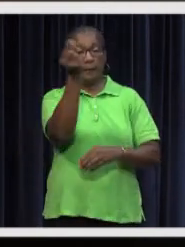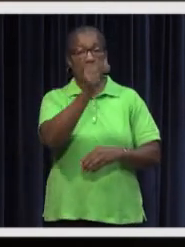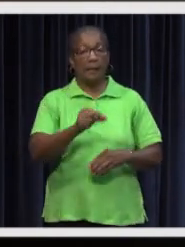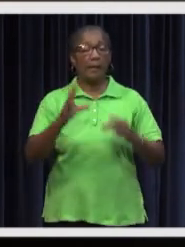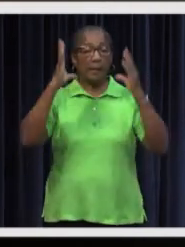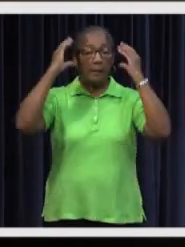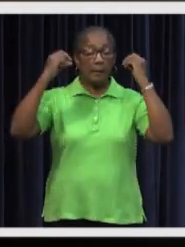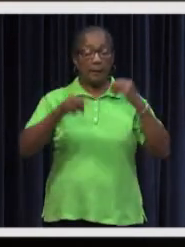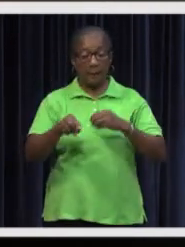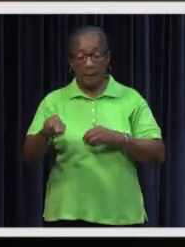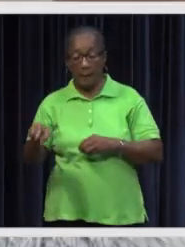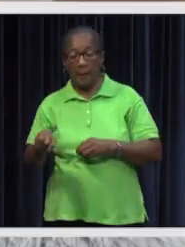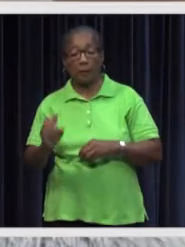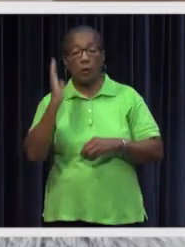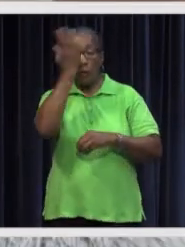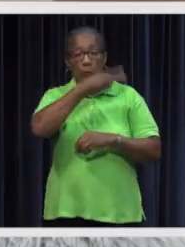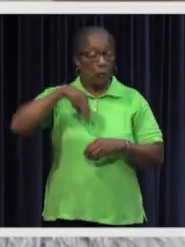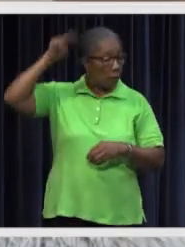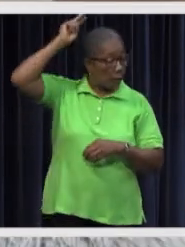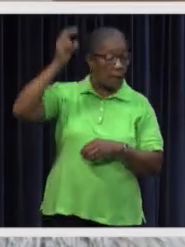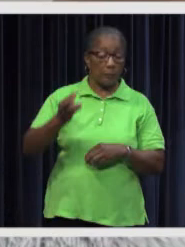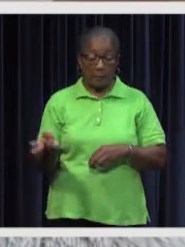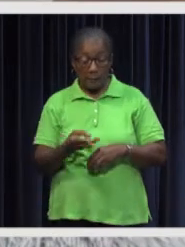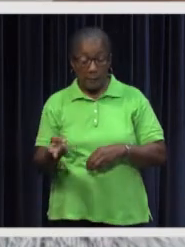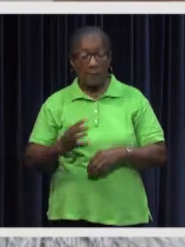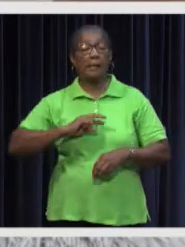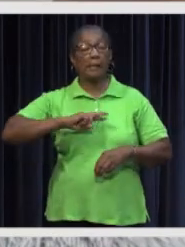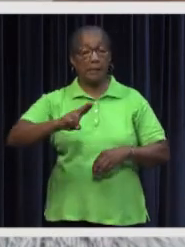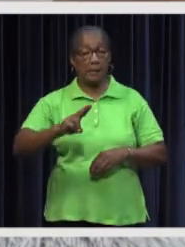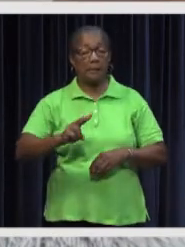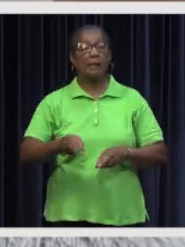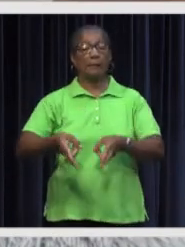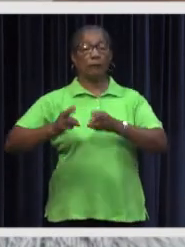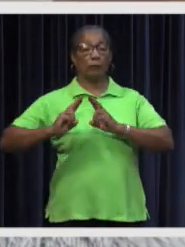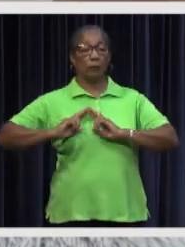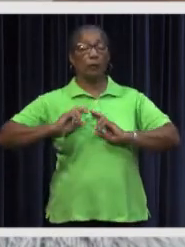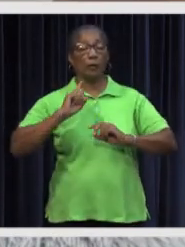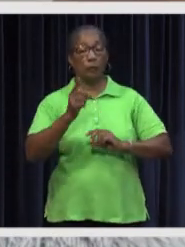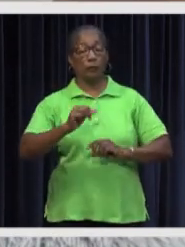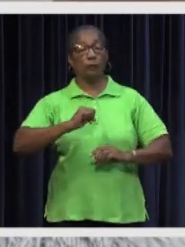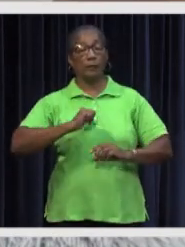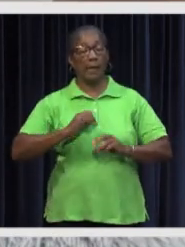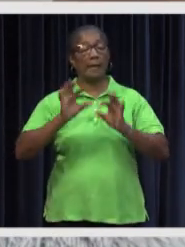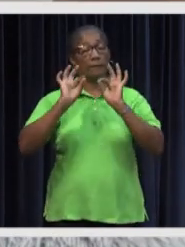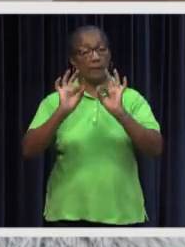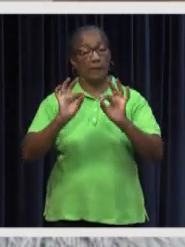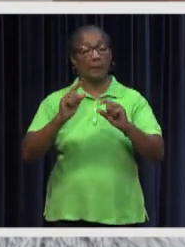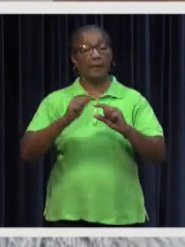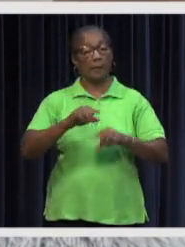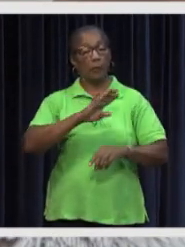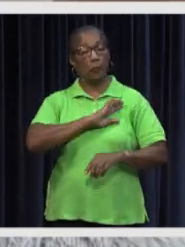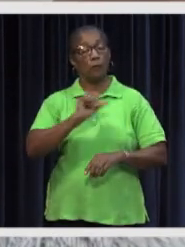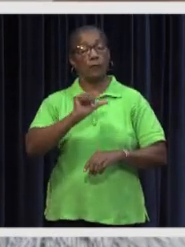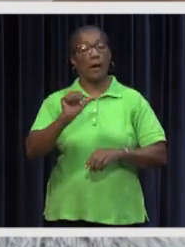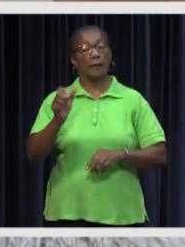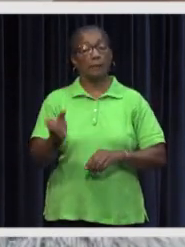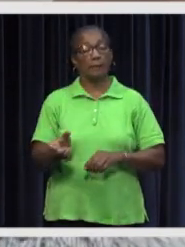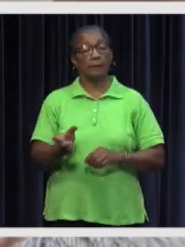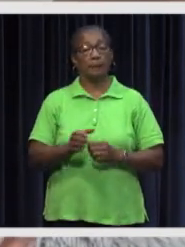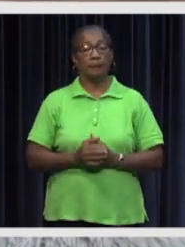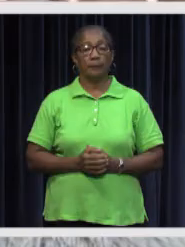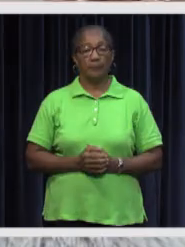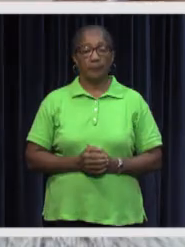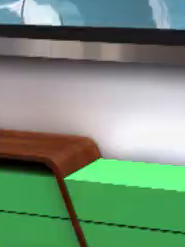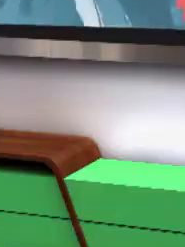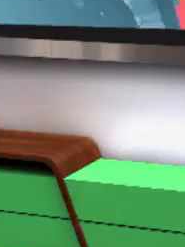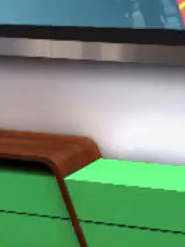Italy and the Netherlands. The Surinamese in those countries agree that you are responsible for your own safety and that